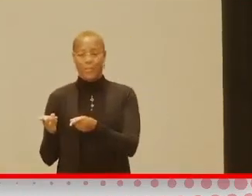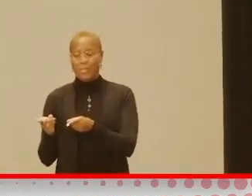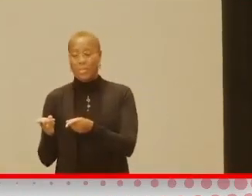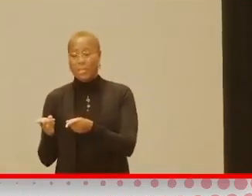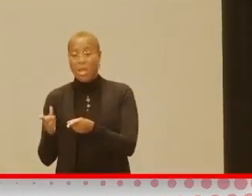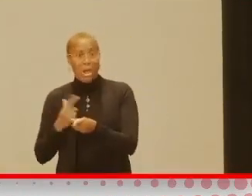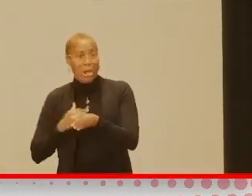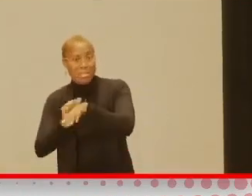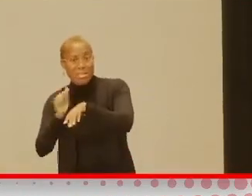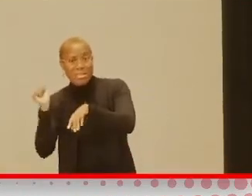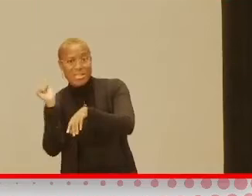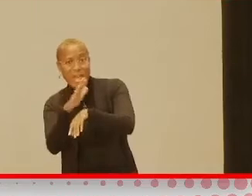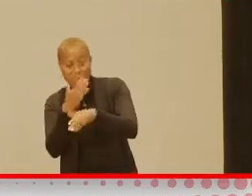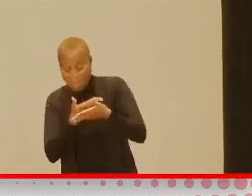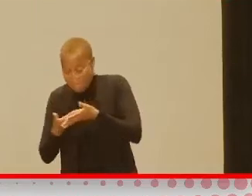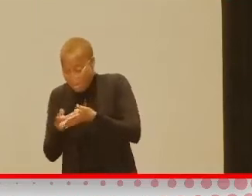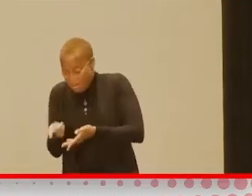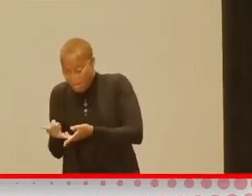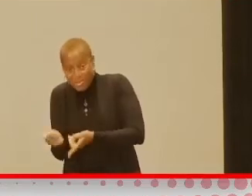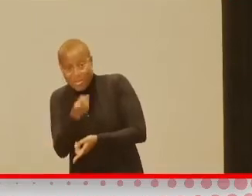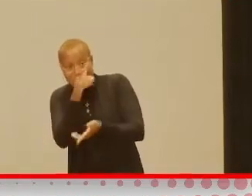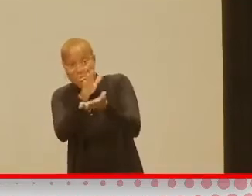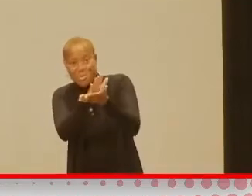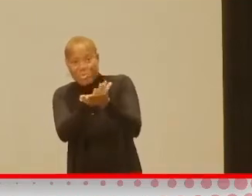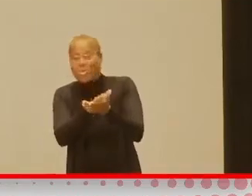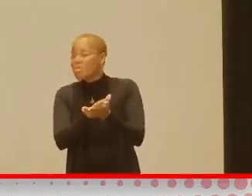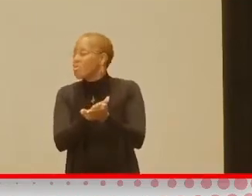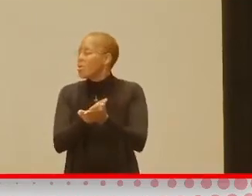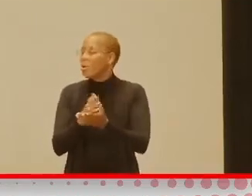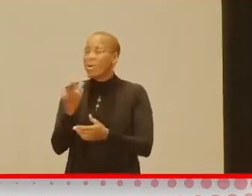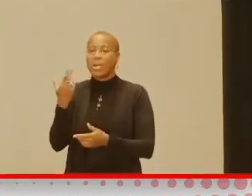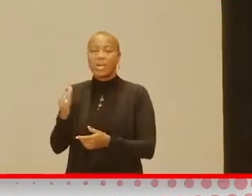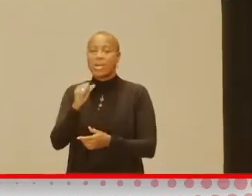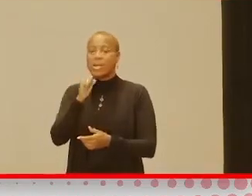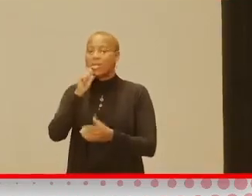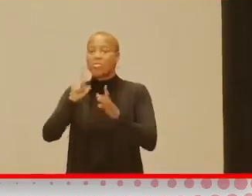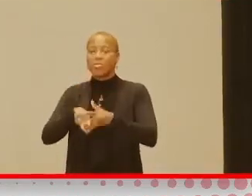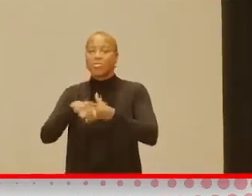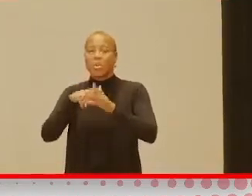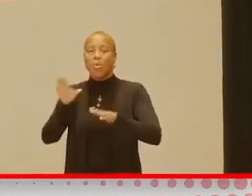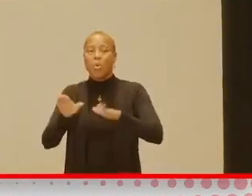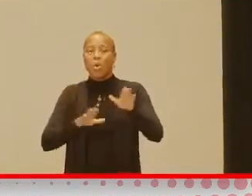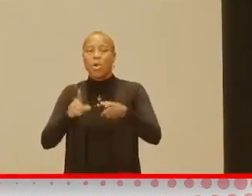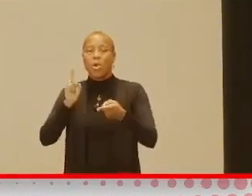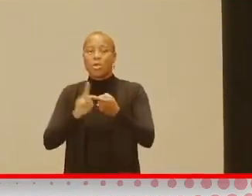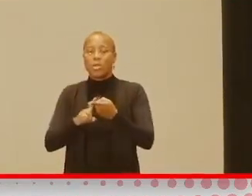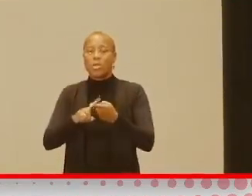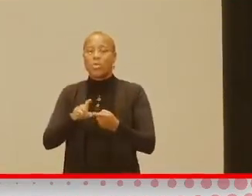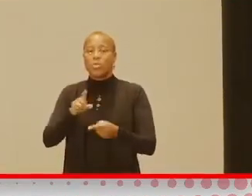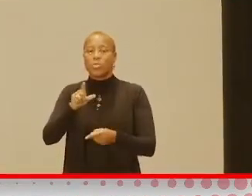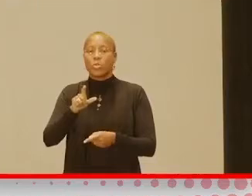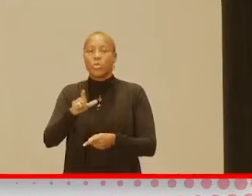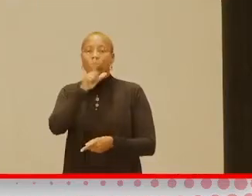I was sending my baby to school, right? So he didn't start walking until he was 27 months old.